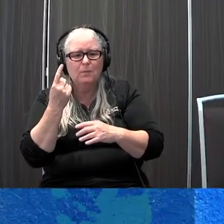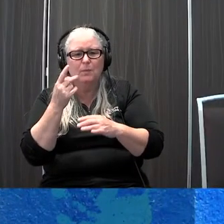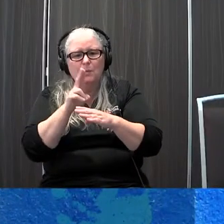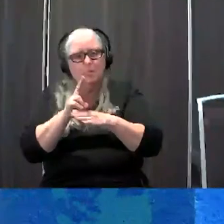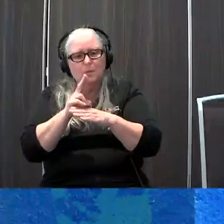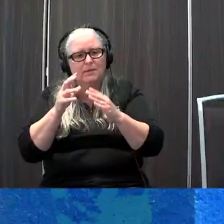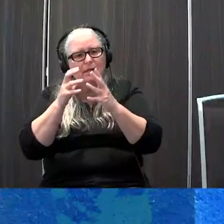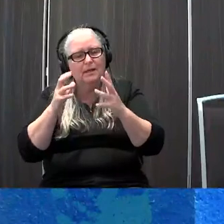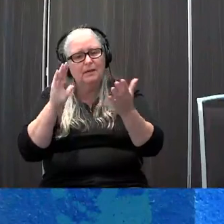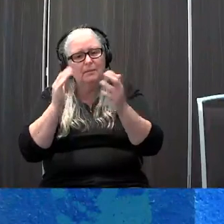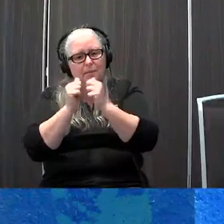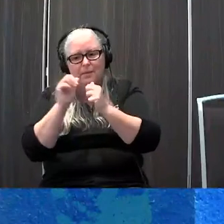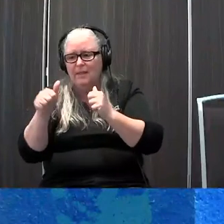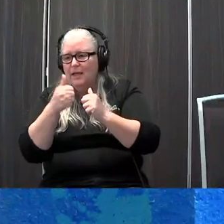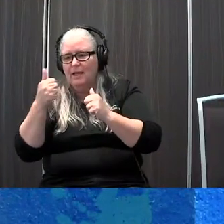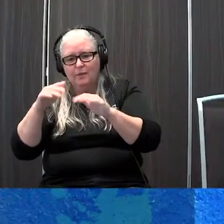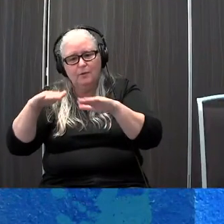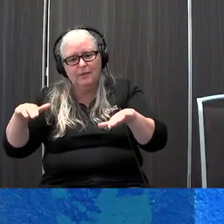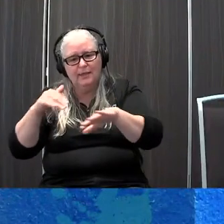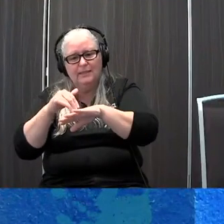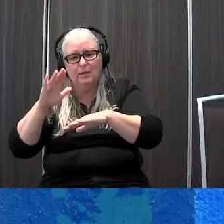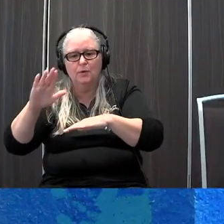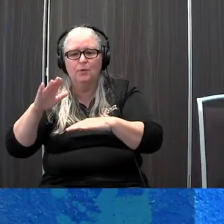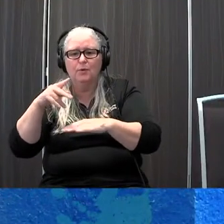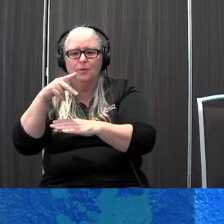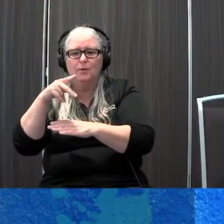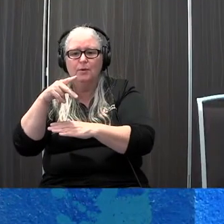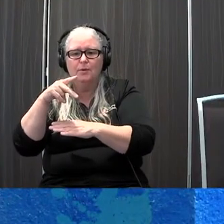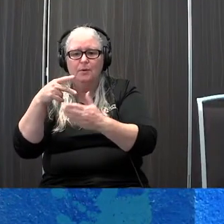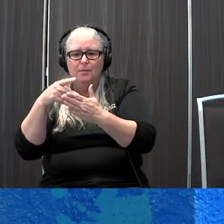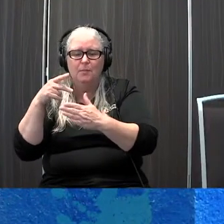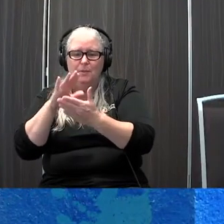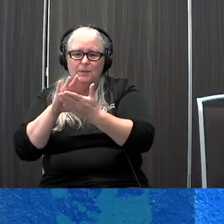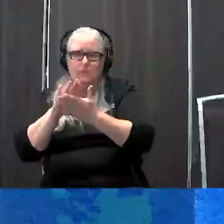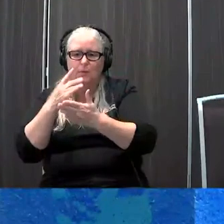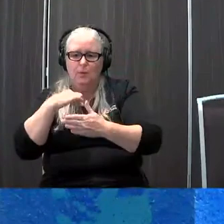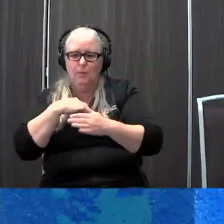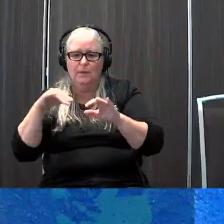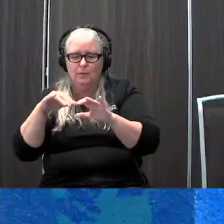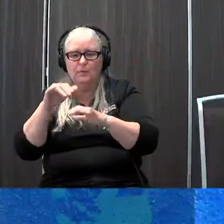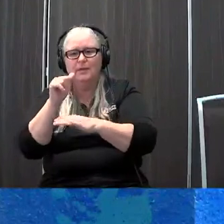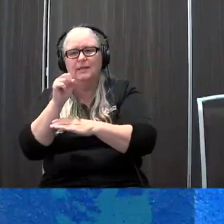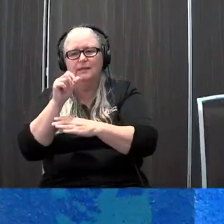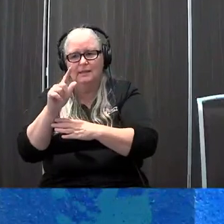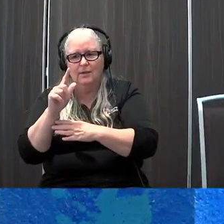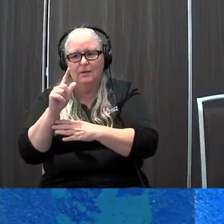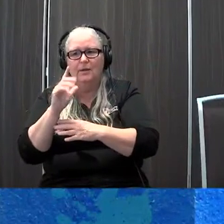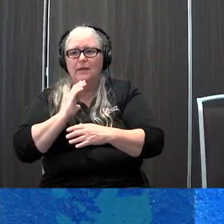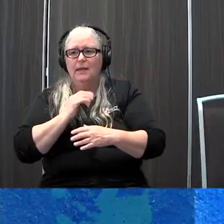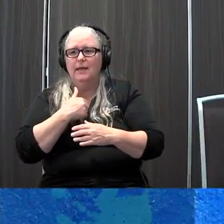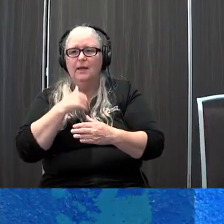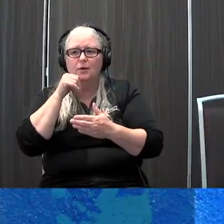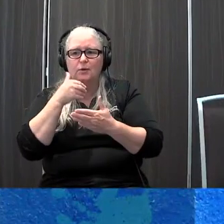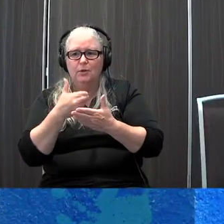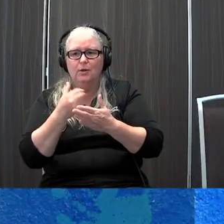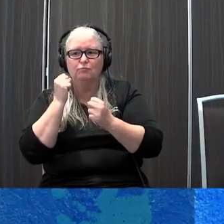at her special needs preschool and we also do ASL our daughter recently or currently